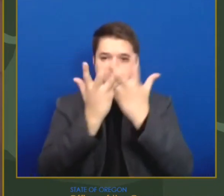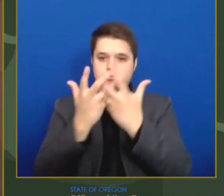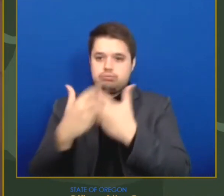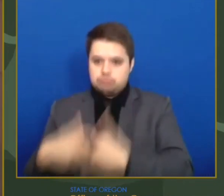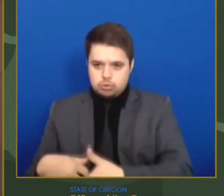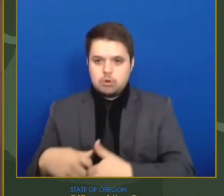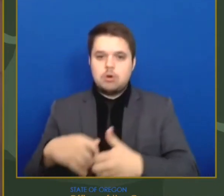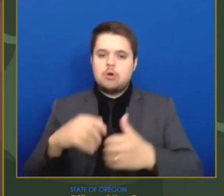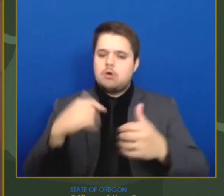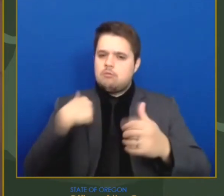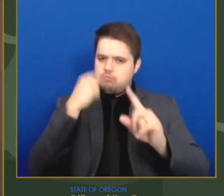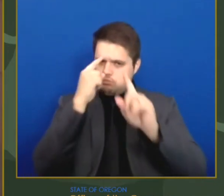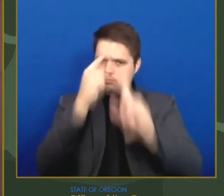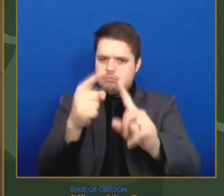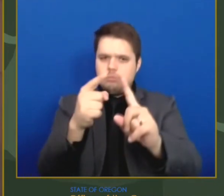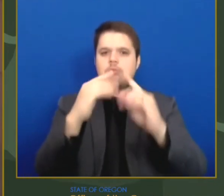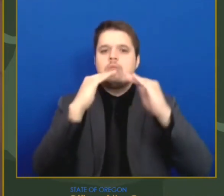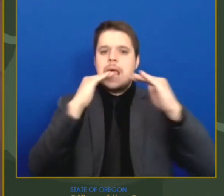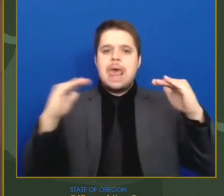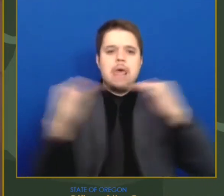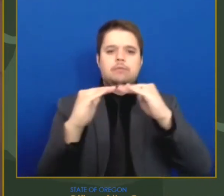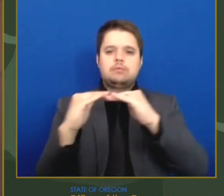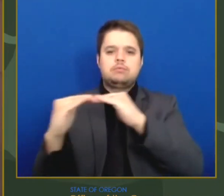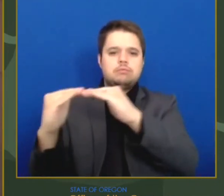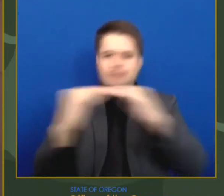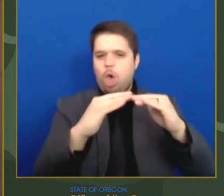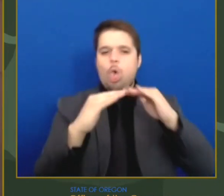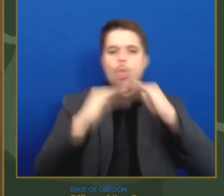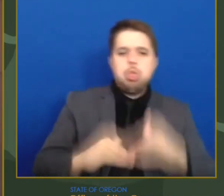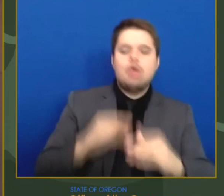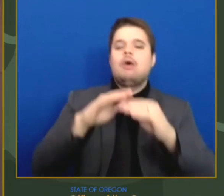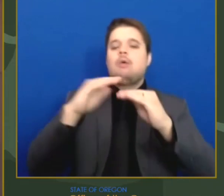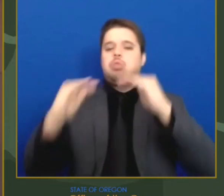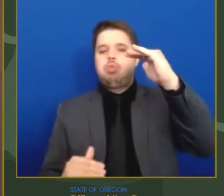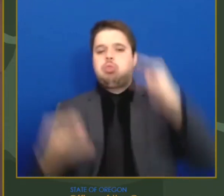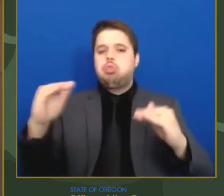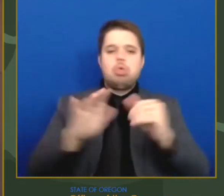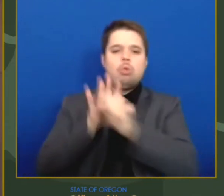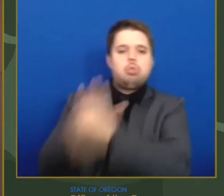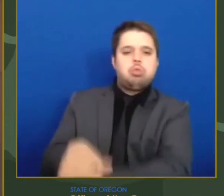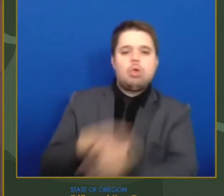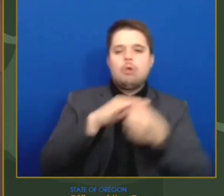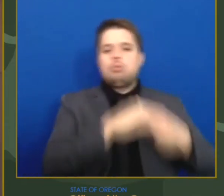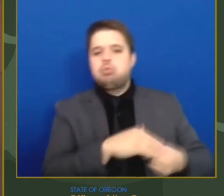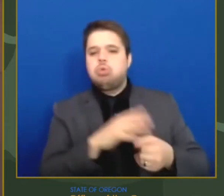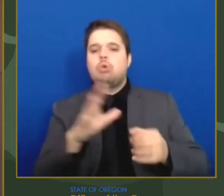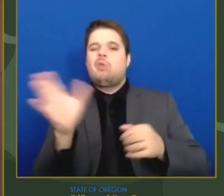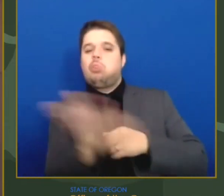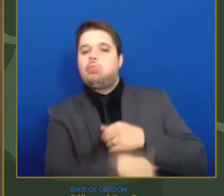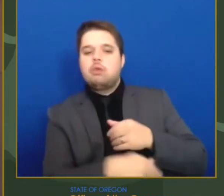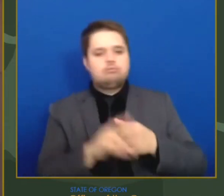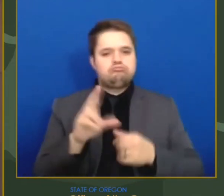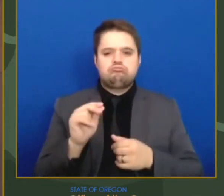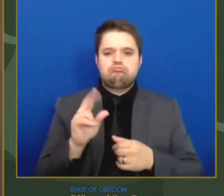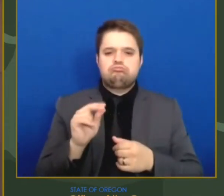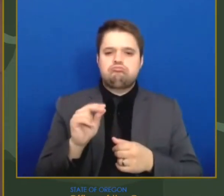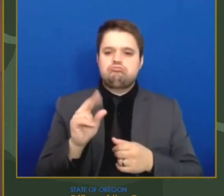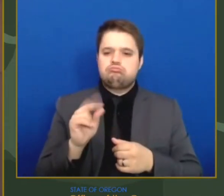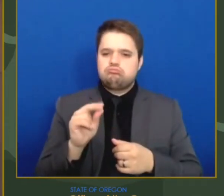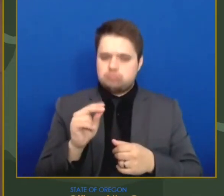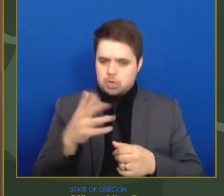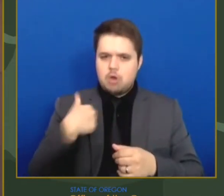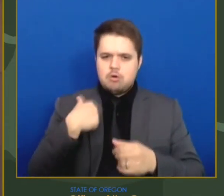will not change. We will continue to prioritize our most vulnerable Oregonians, including